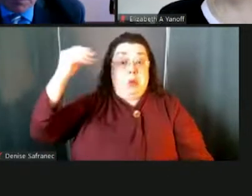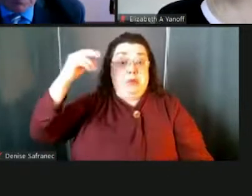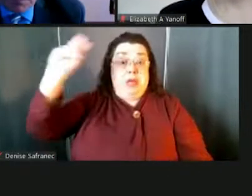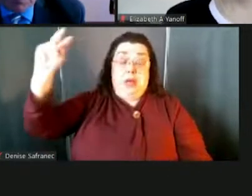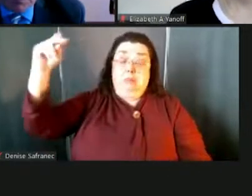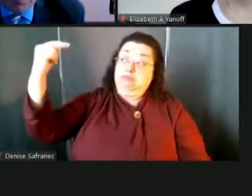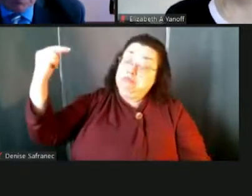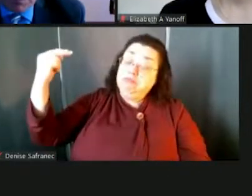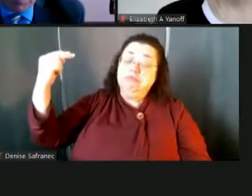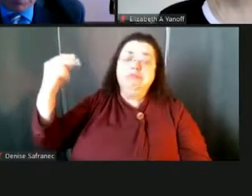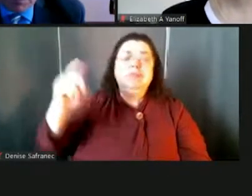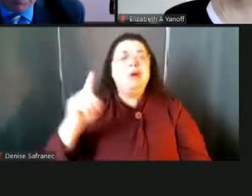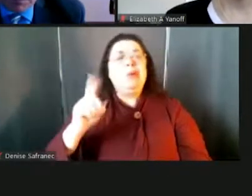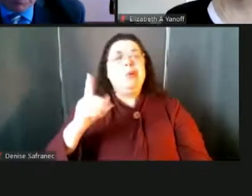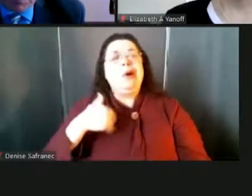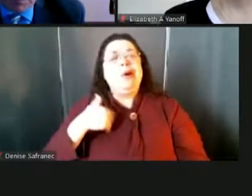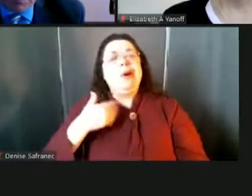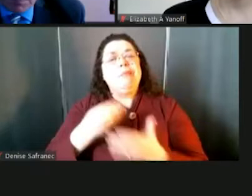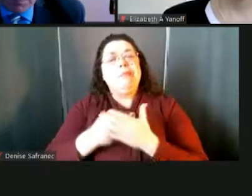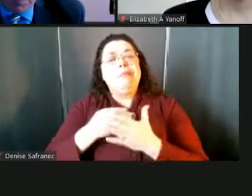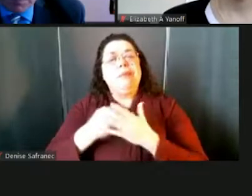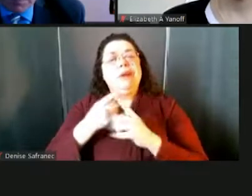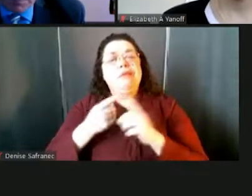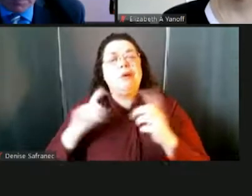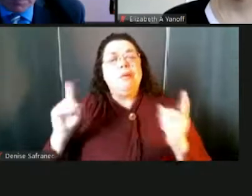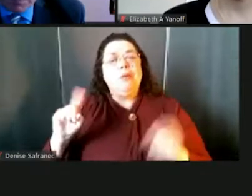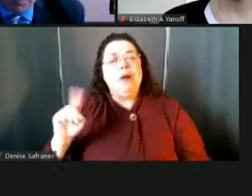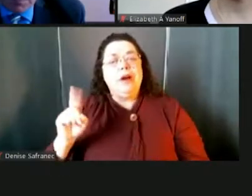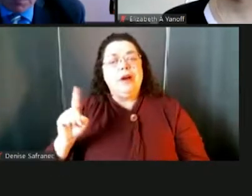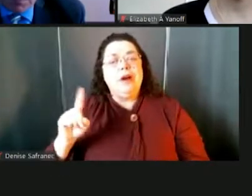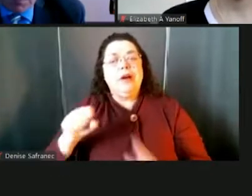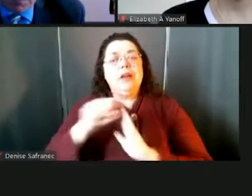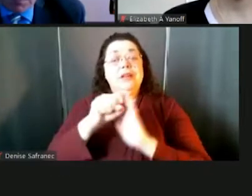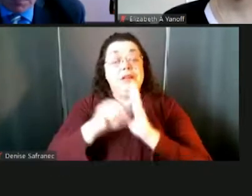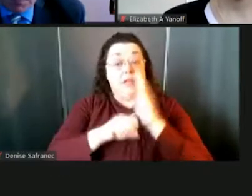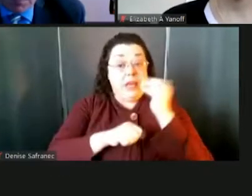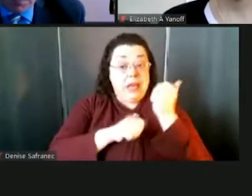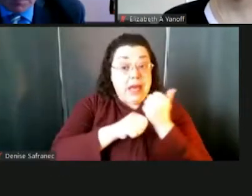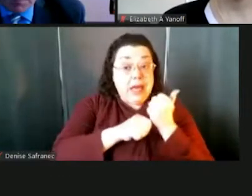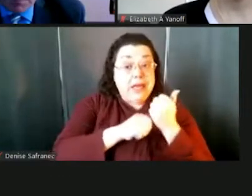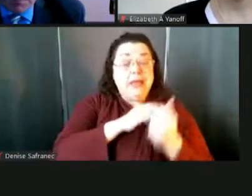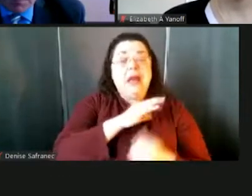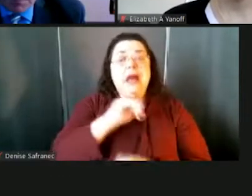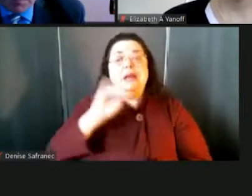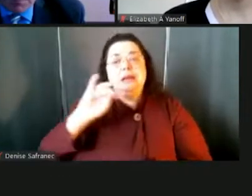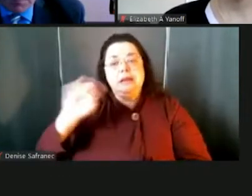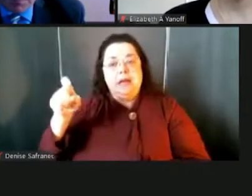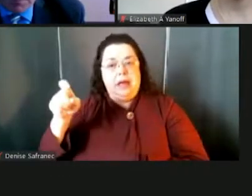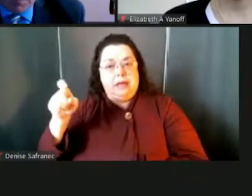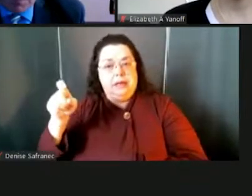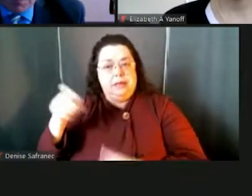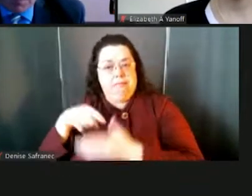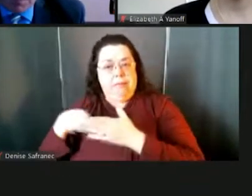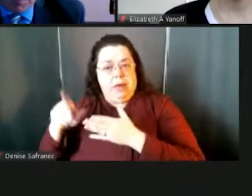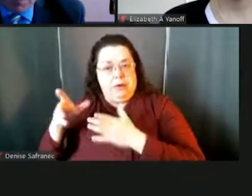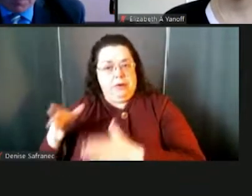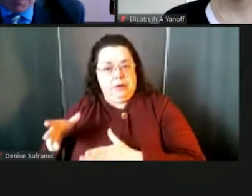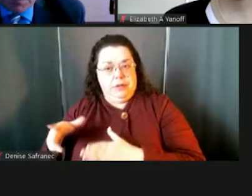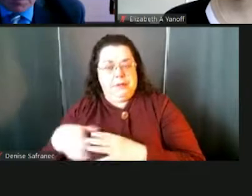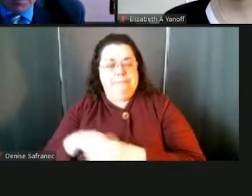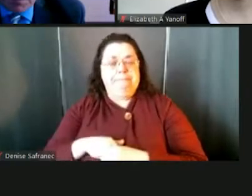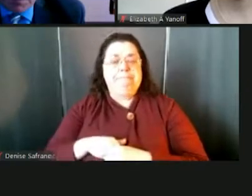revenues really from two main sources. That's state aid and taxpayers, tax revenues, the tax levy.